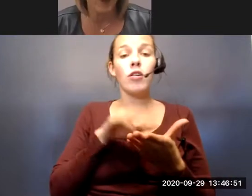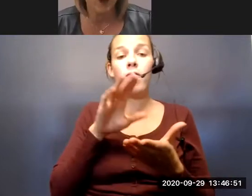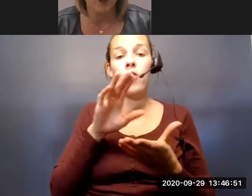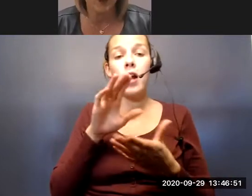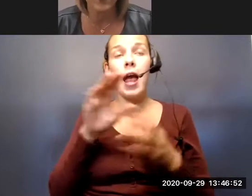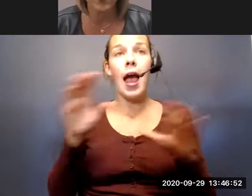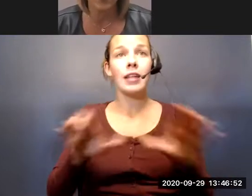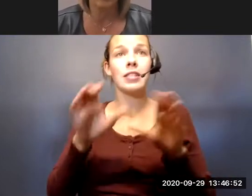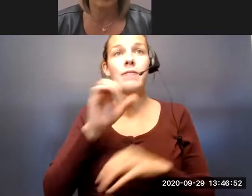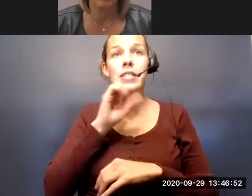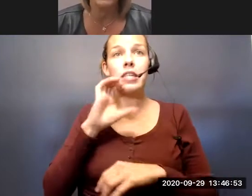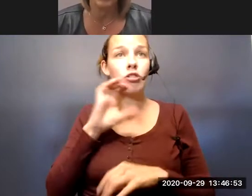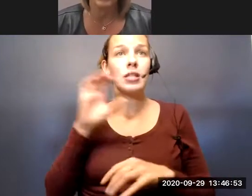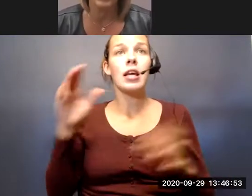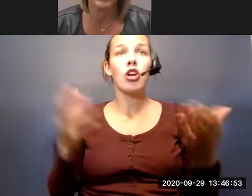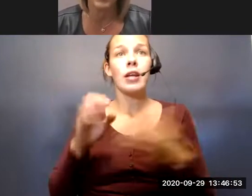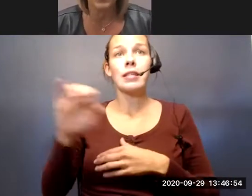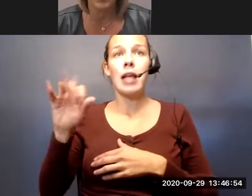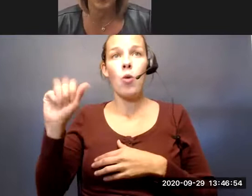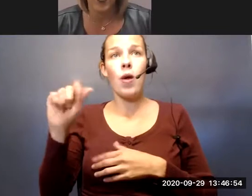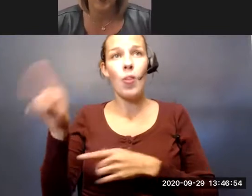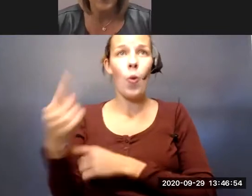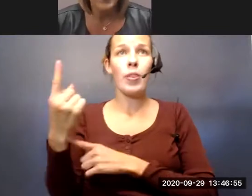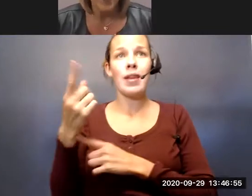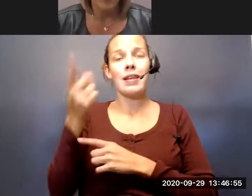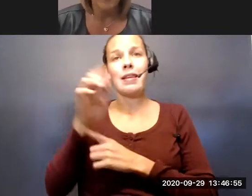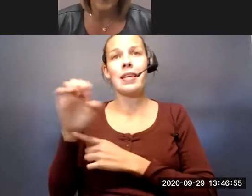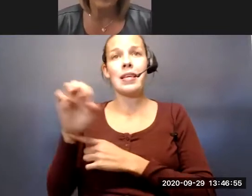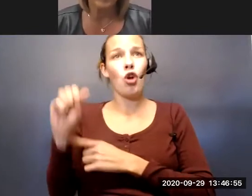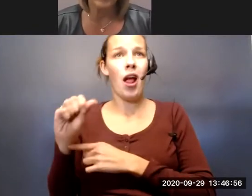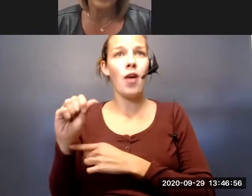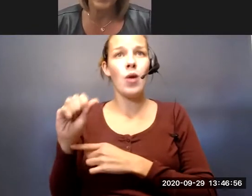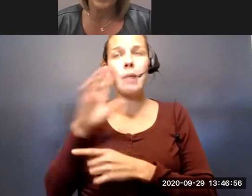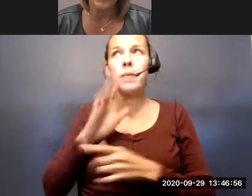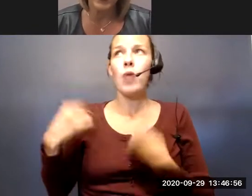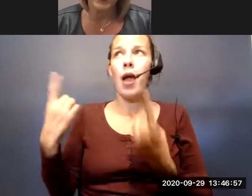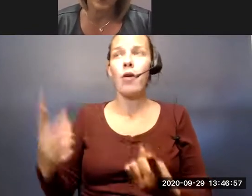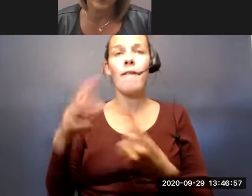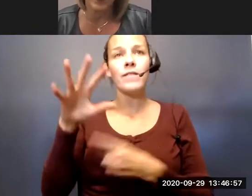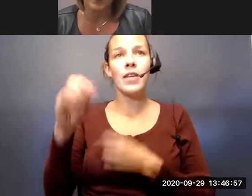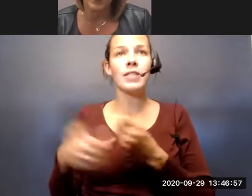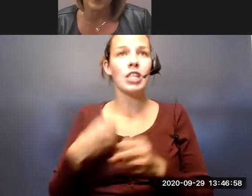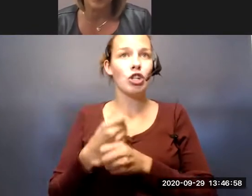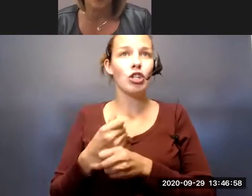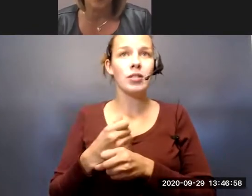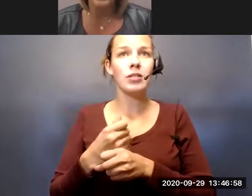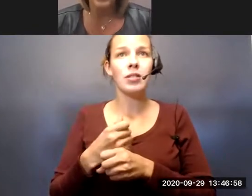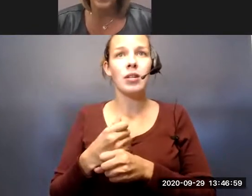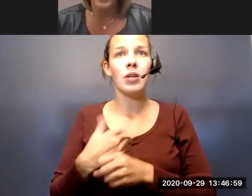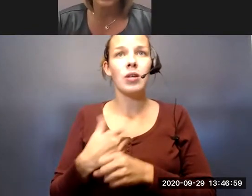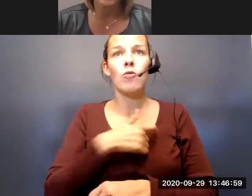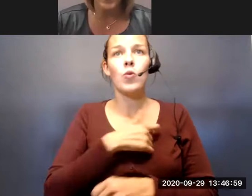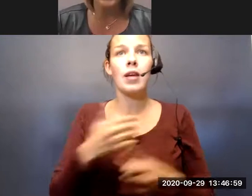Iowa. We're one of the only senior centers in Eastern Iowa. And we've been around for about the last 50 years. And we